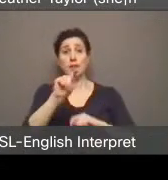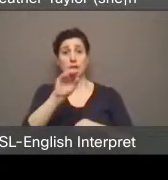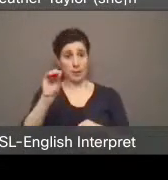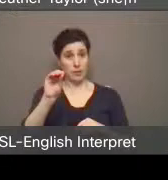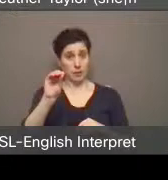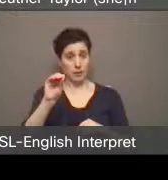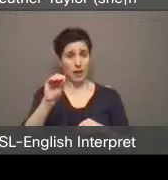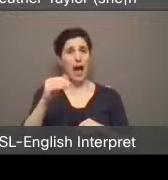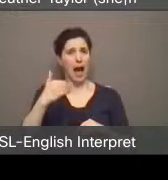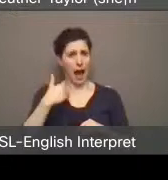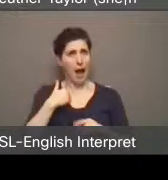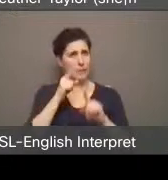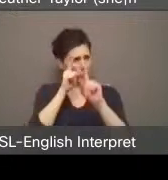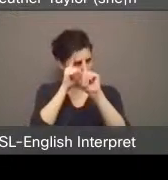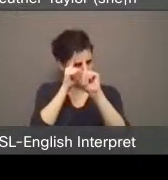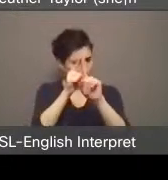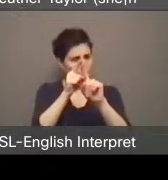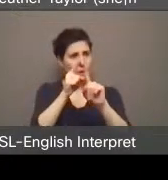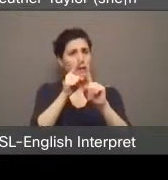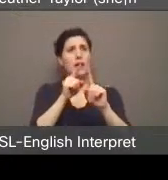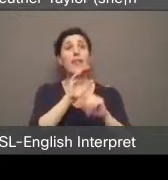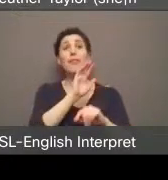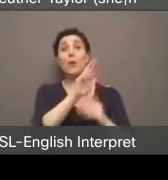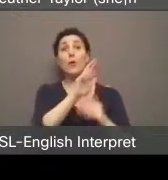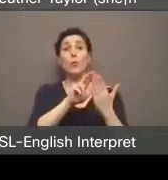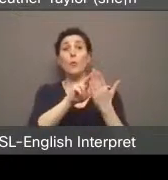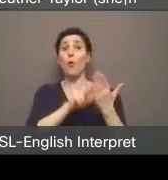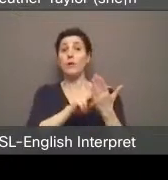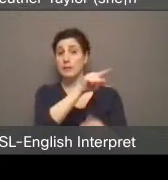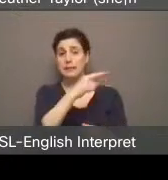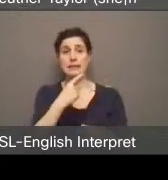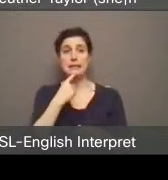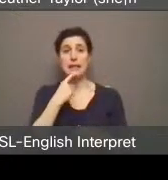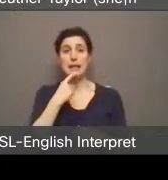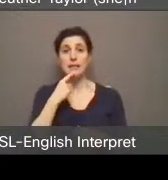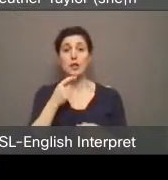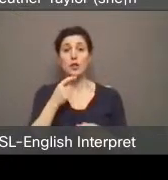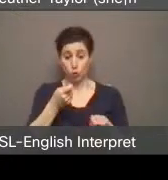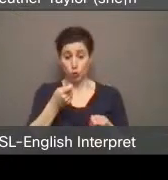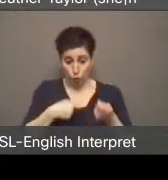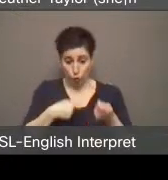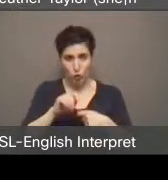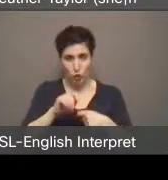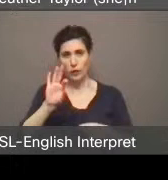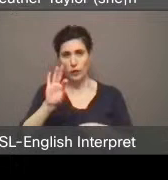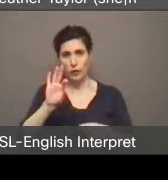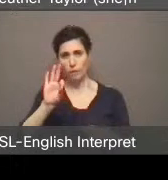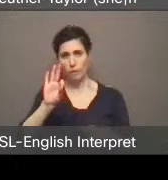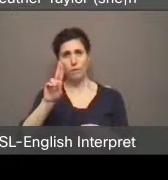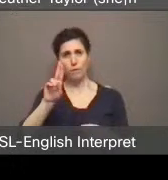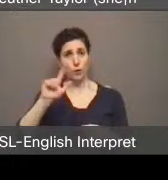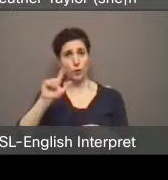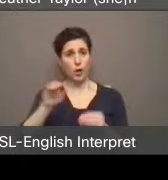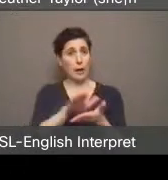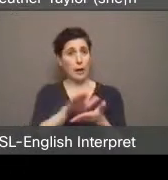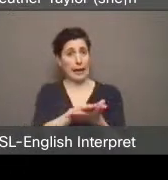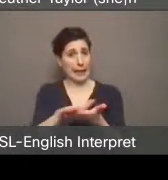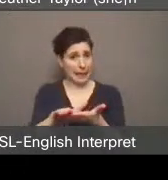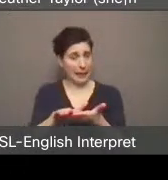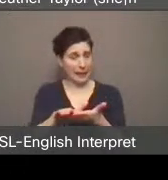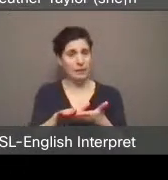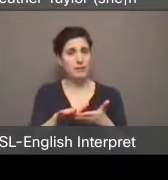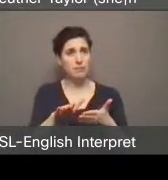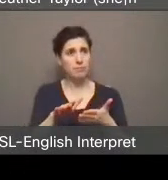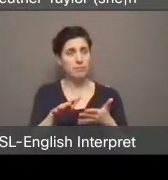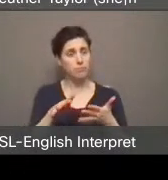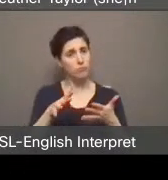Net Zero by 2040 report, it says that fuel switching and a clean electricity grid are the two most significant